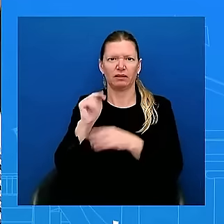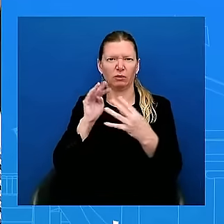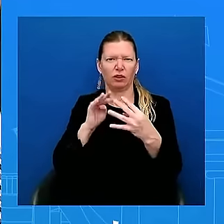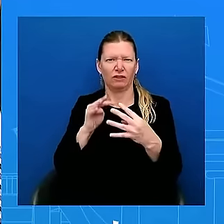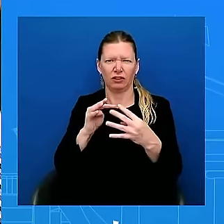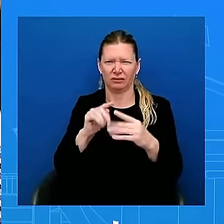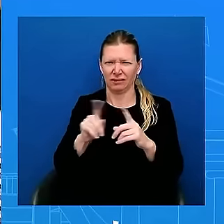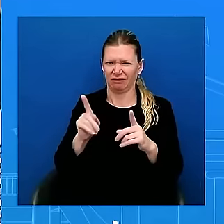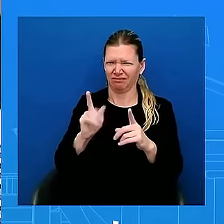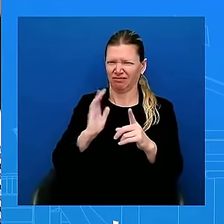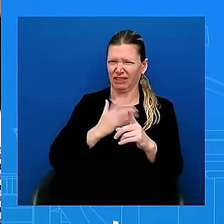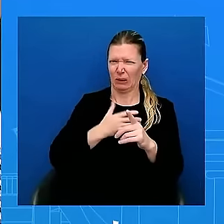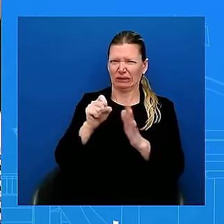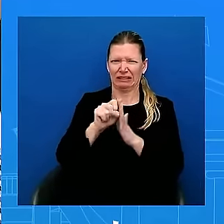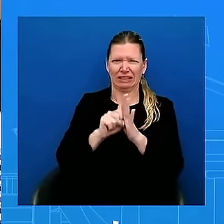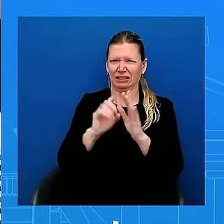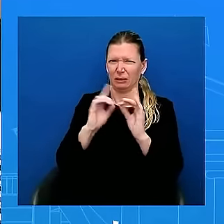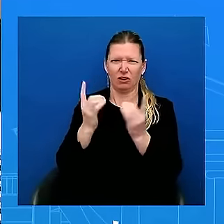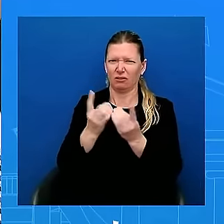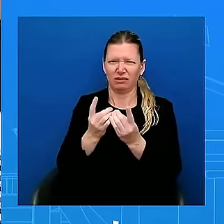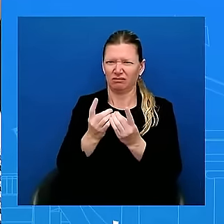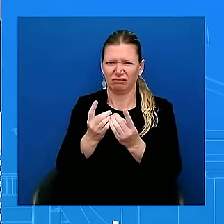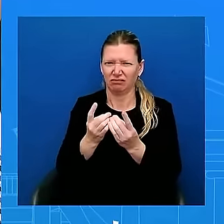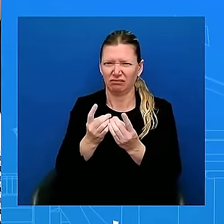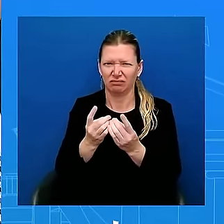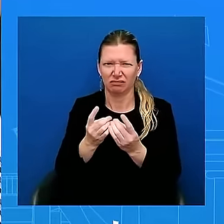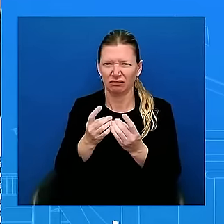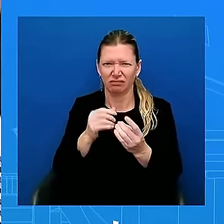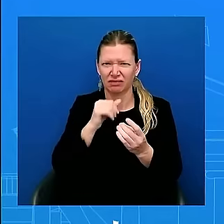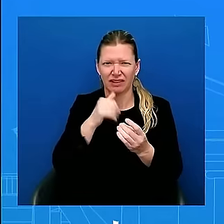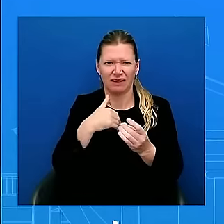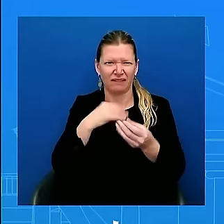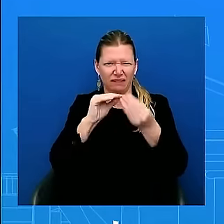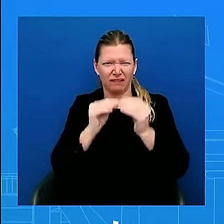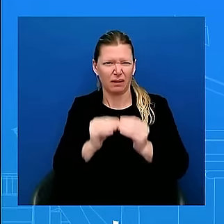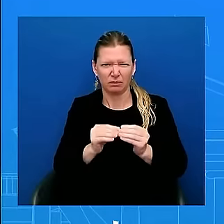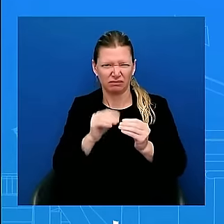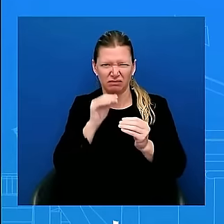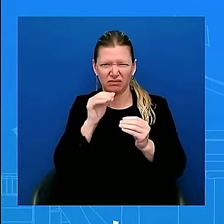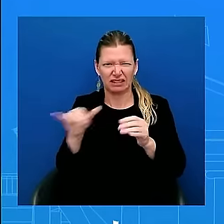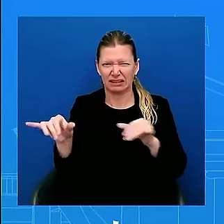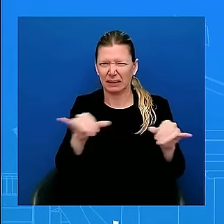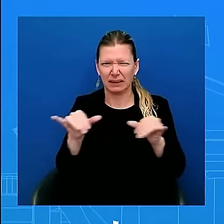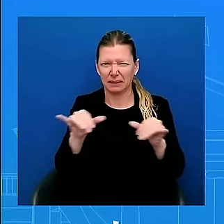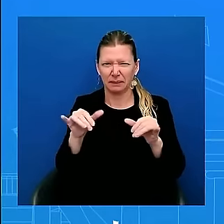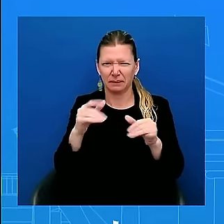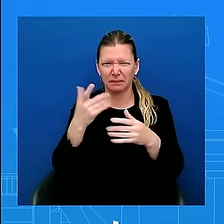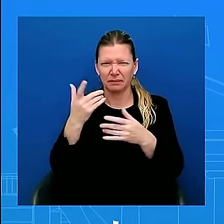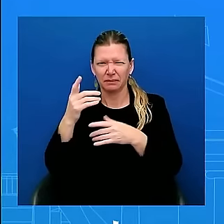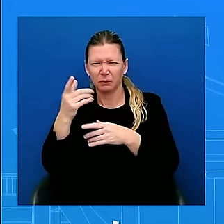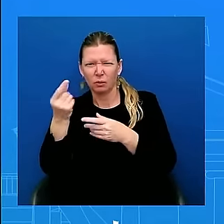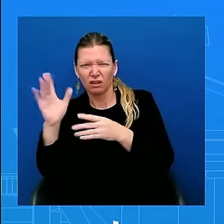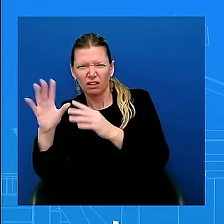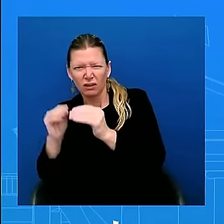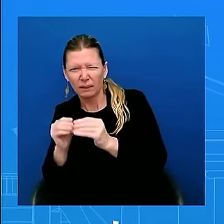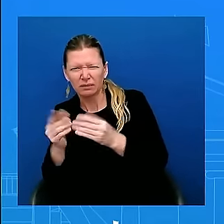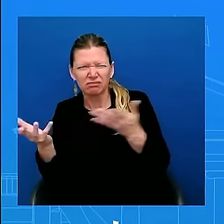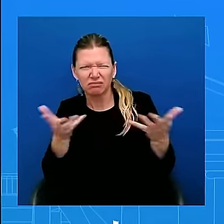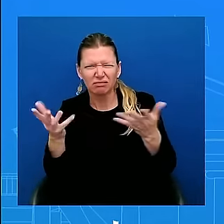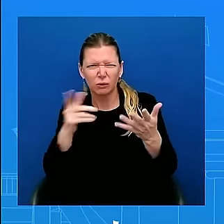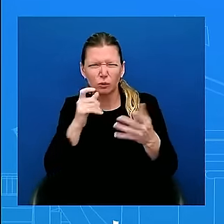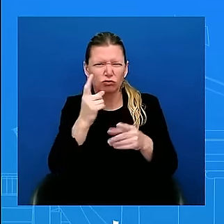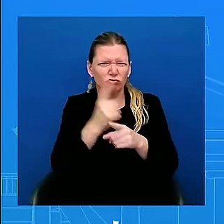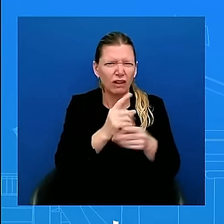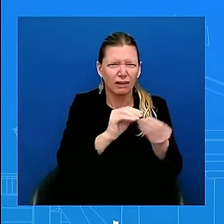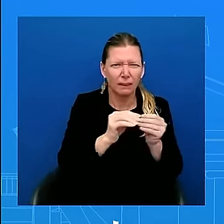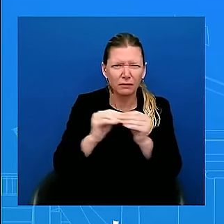United States comfortable with the ratio of deaths between combatants? Again, I'm not going to go line by line through the Prime Minister's speech and debate it here from